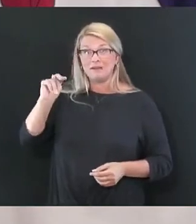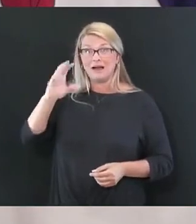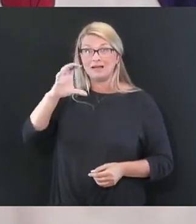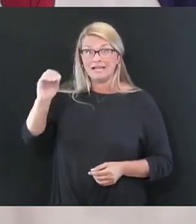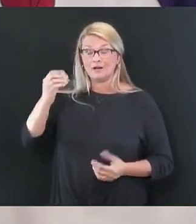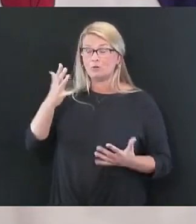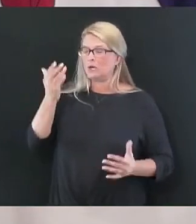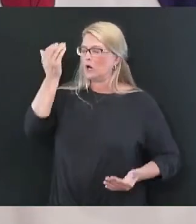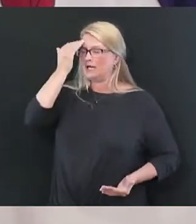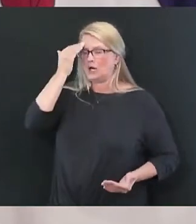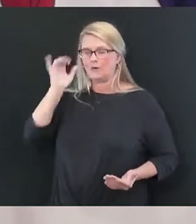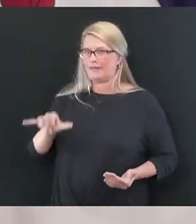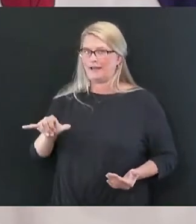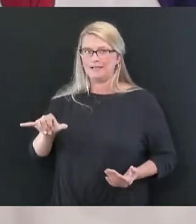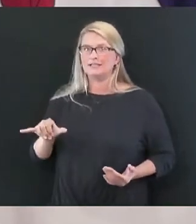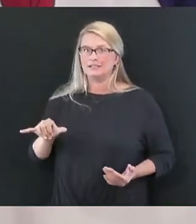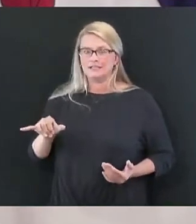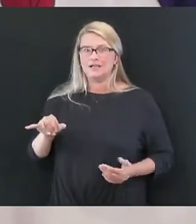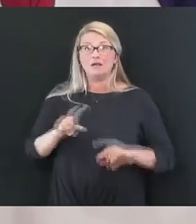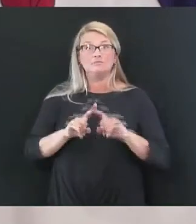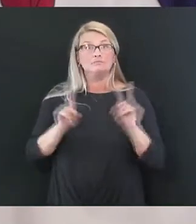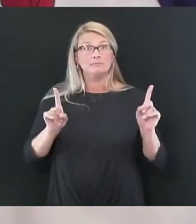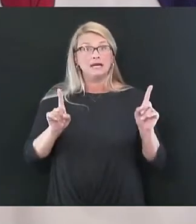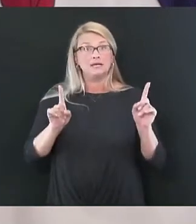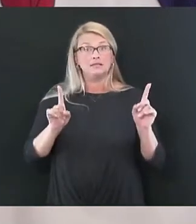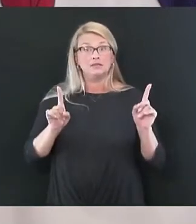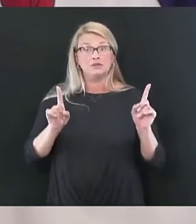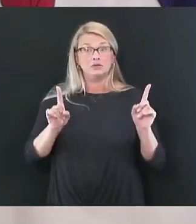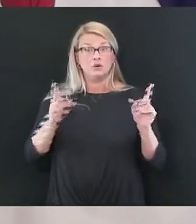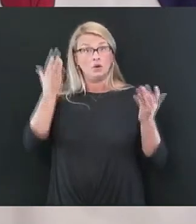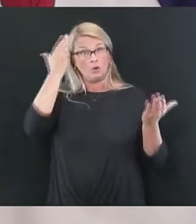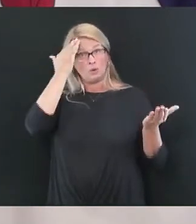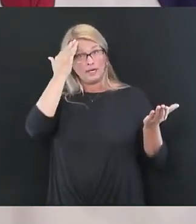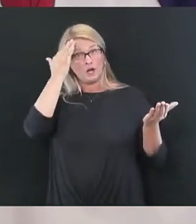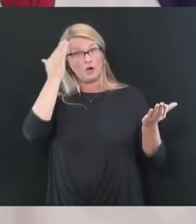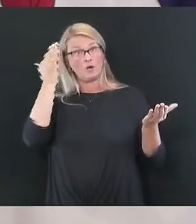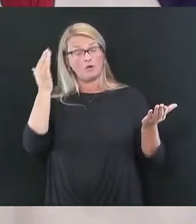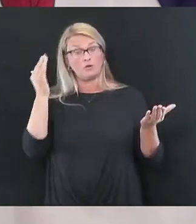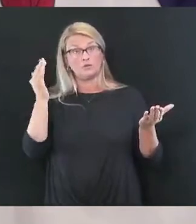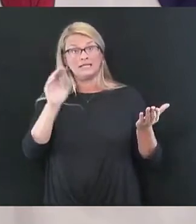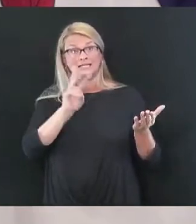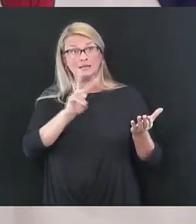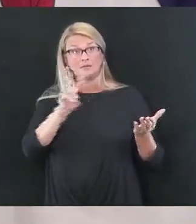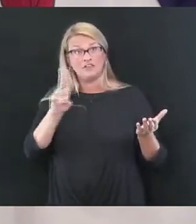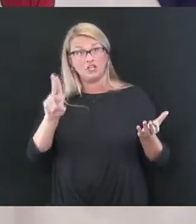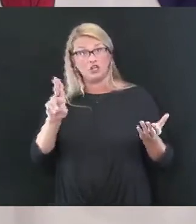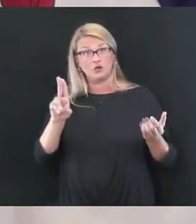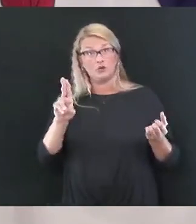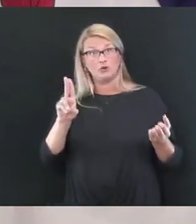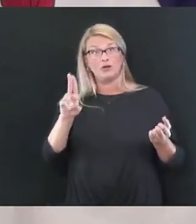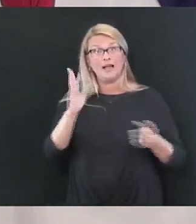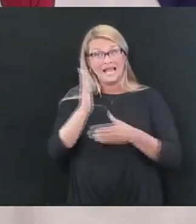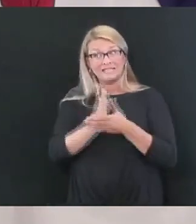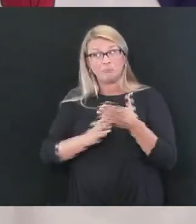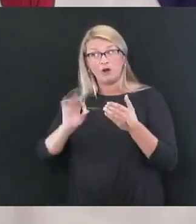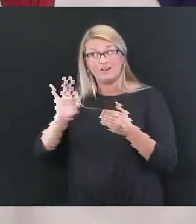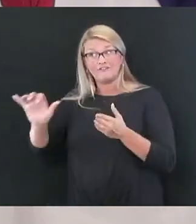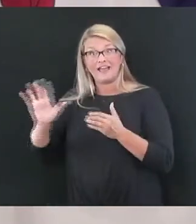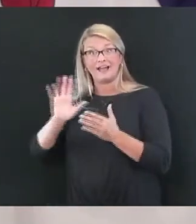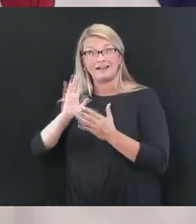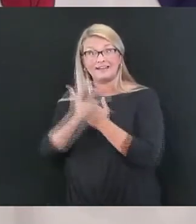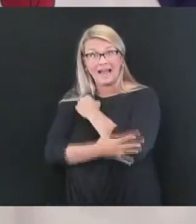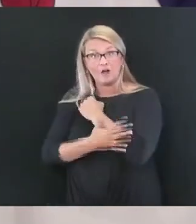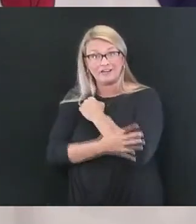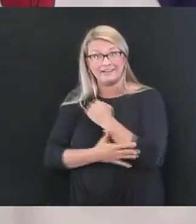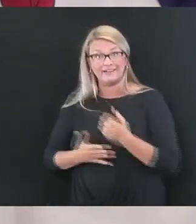got that and from the standpoint, but we have, we know that WVU is part of the county. I